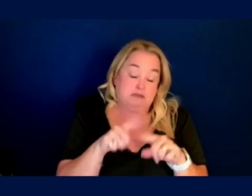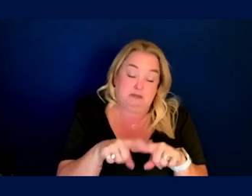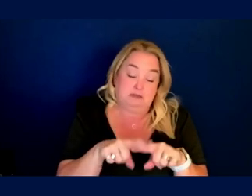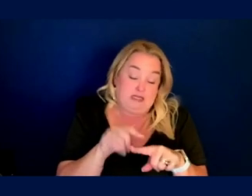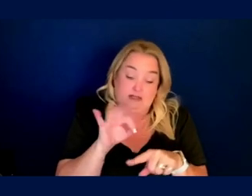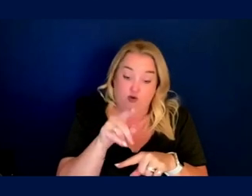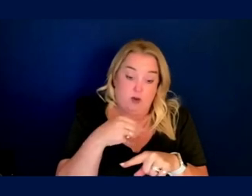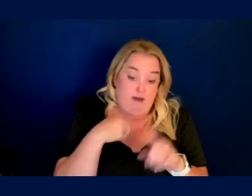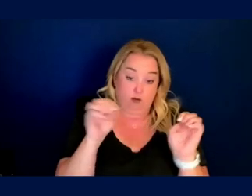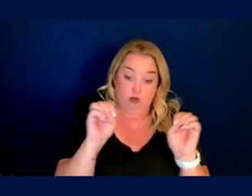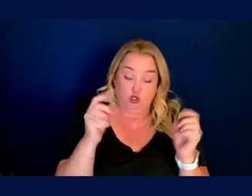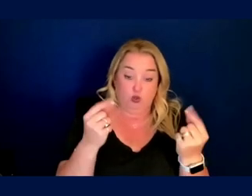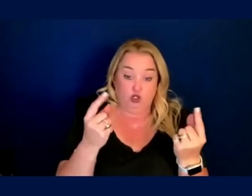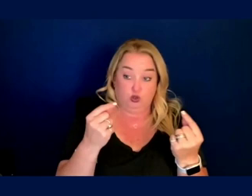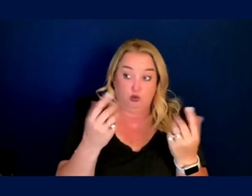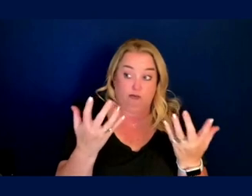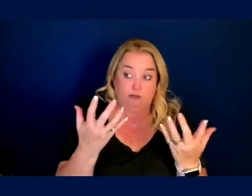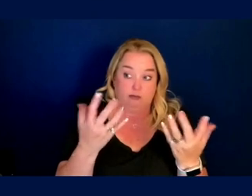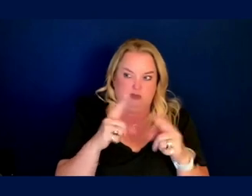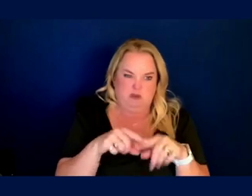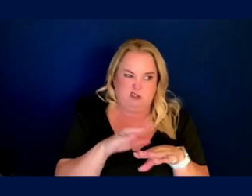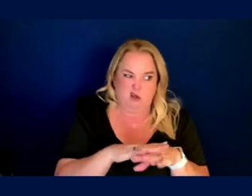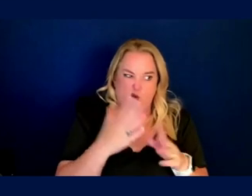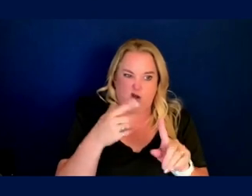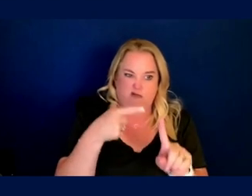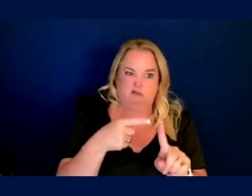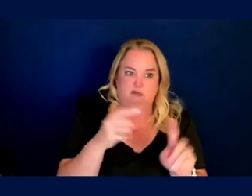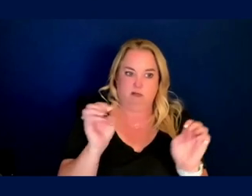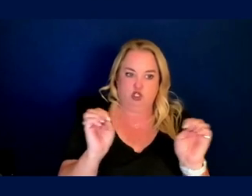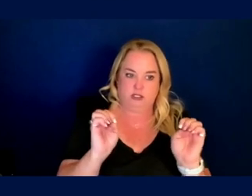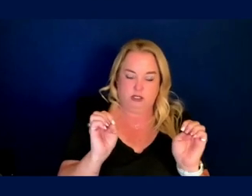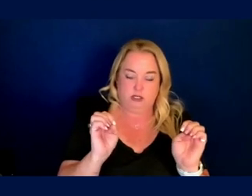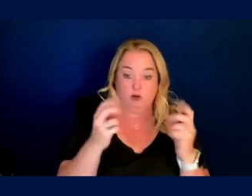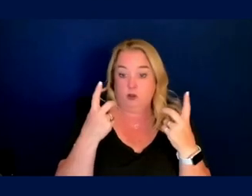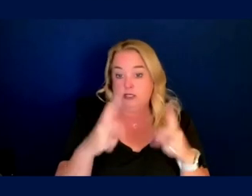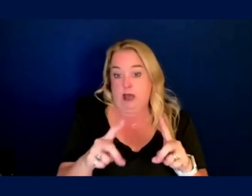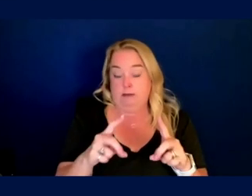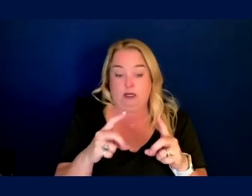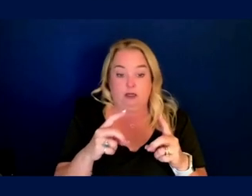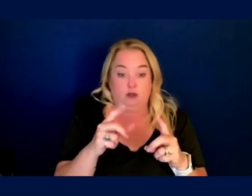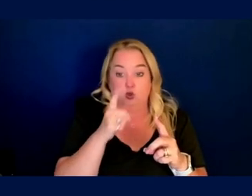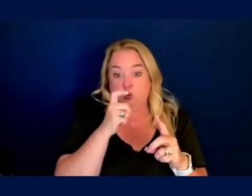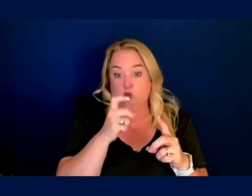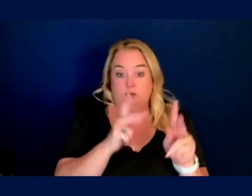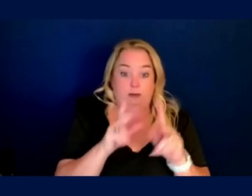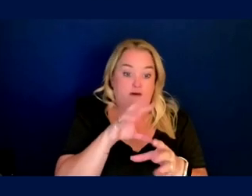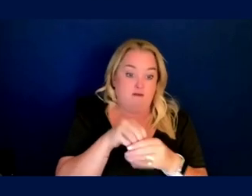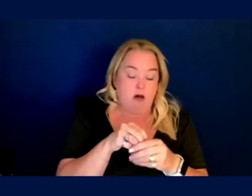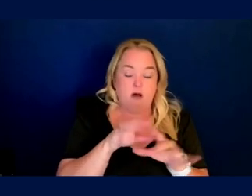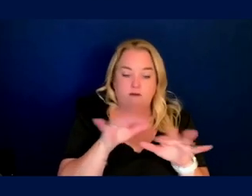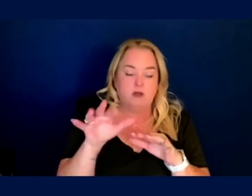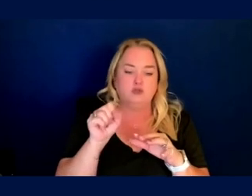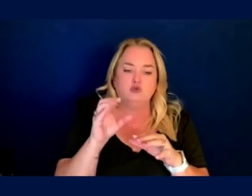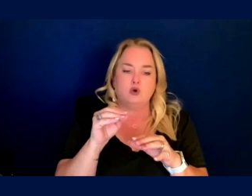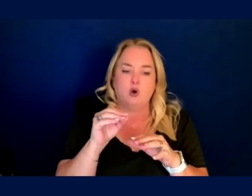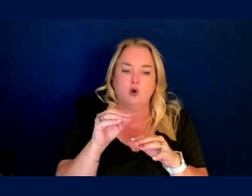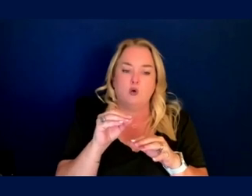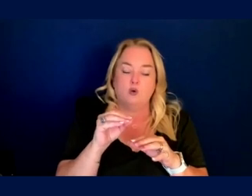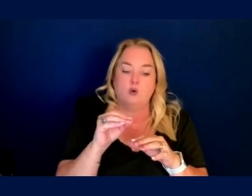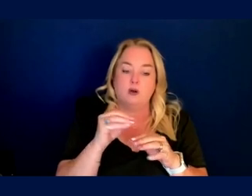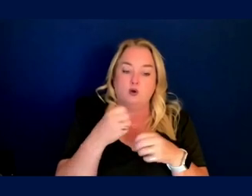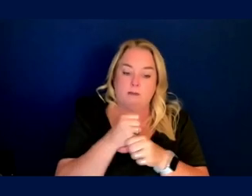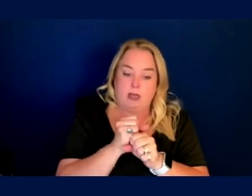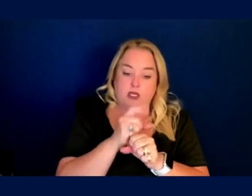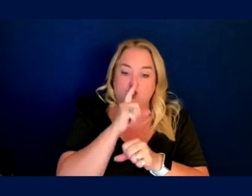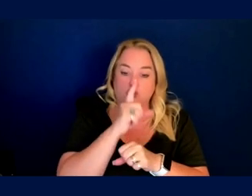emergency. What do you do? Well, what's the emergency? How did it come about? What's your crew? What, what do you do? So, you know, designing the environment